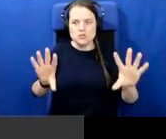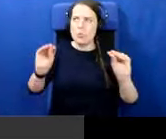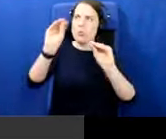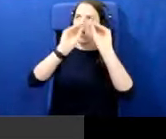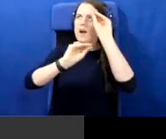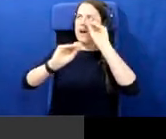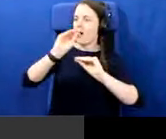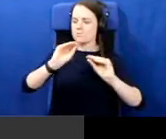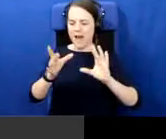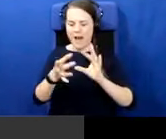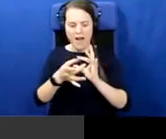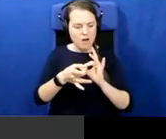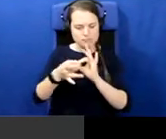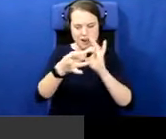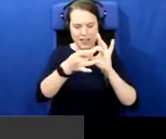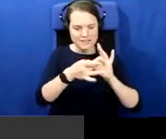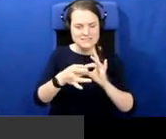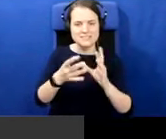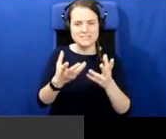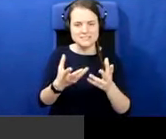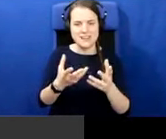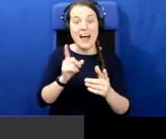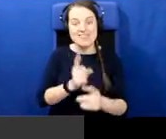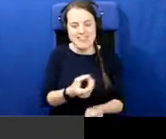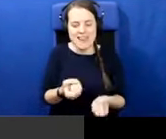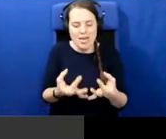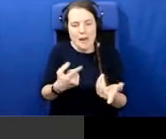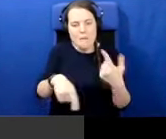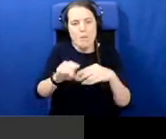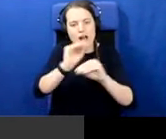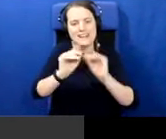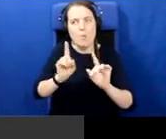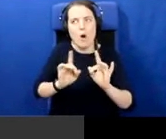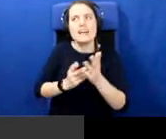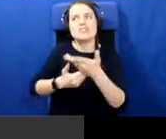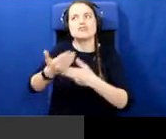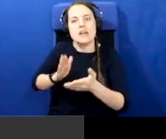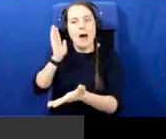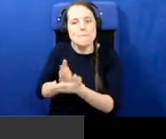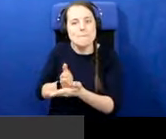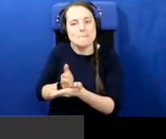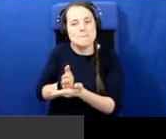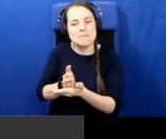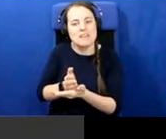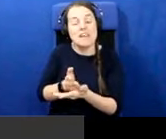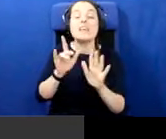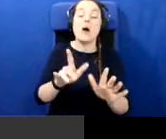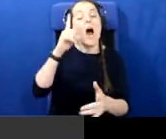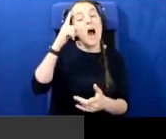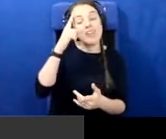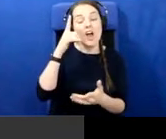was. Because at the minute, it seems to me that I think it's the first step, the commemoration. And I think it's a great step that